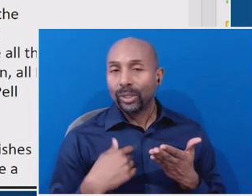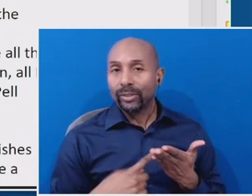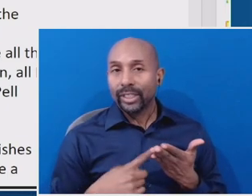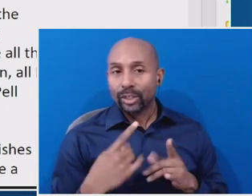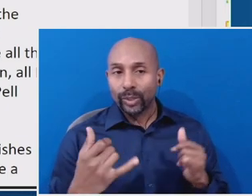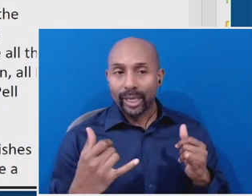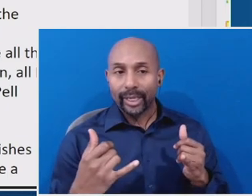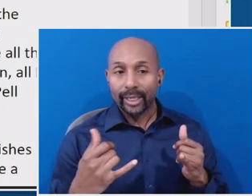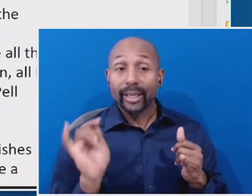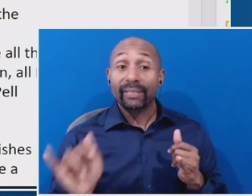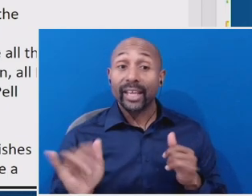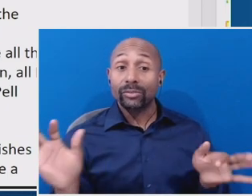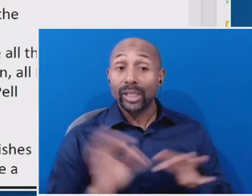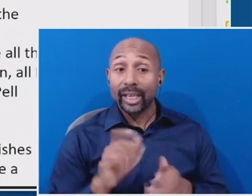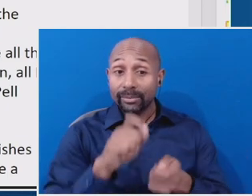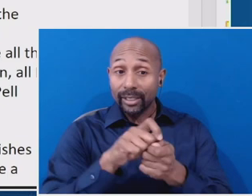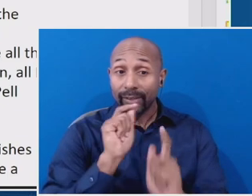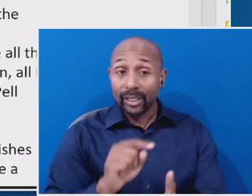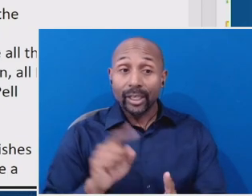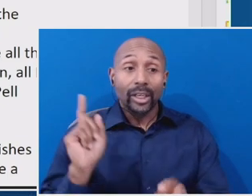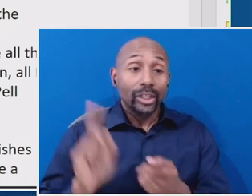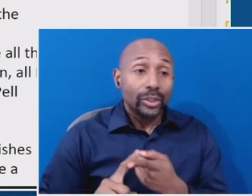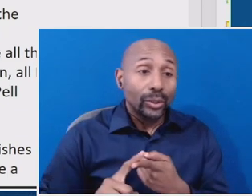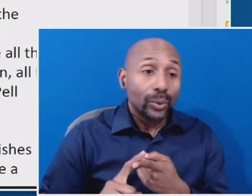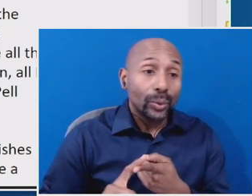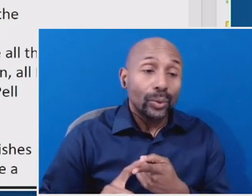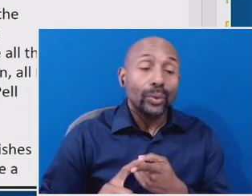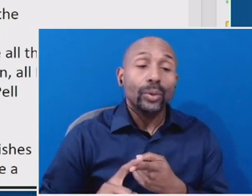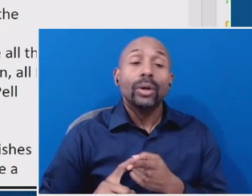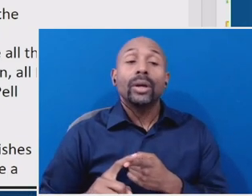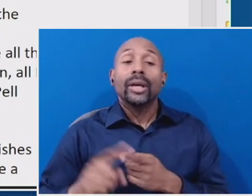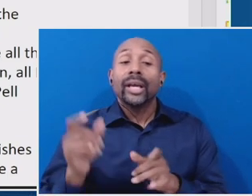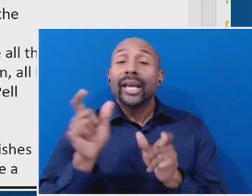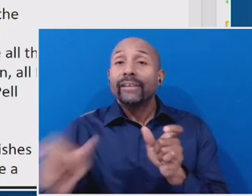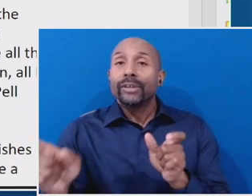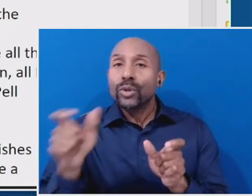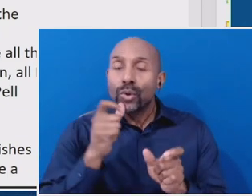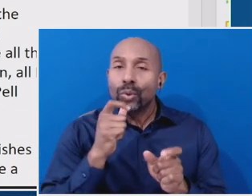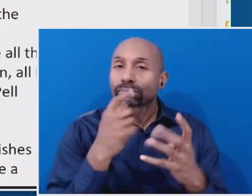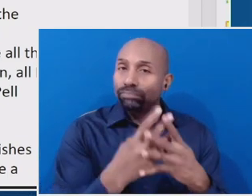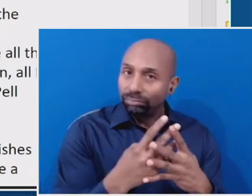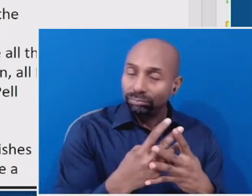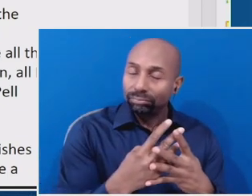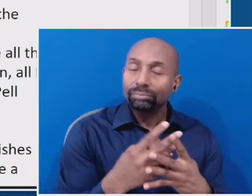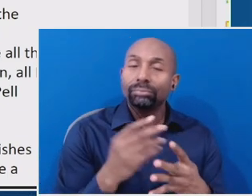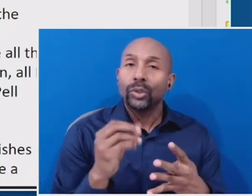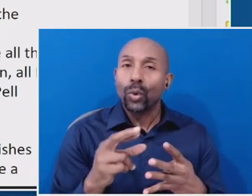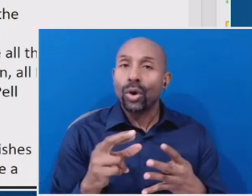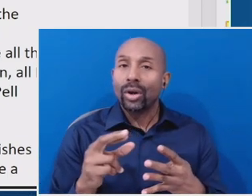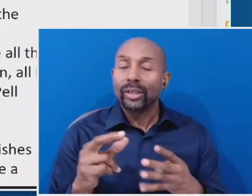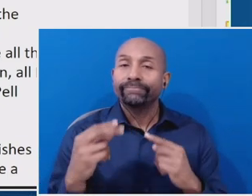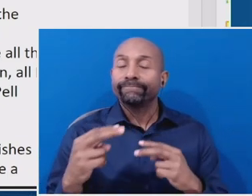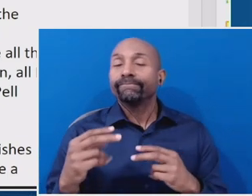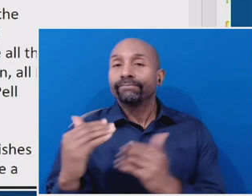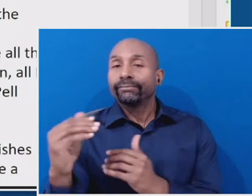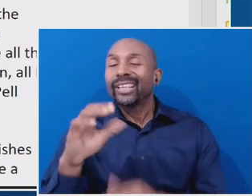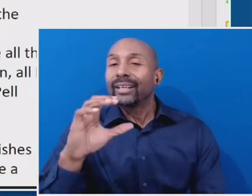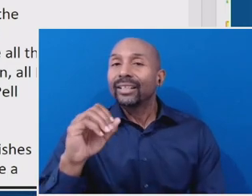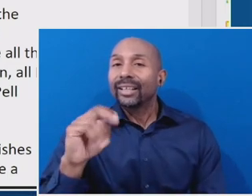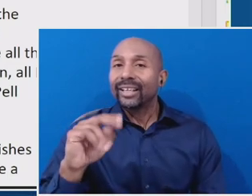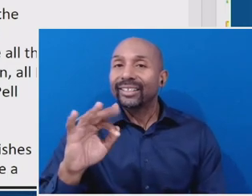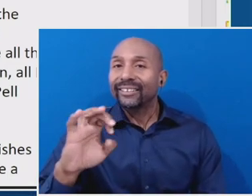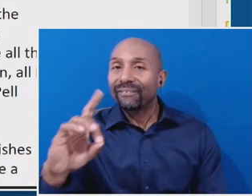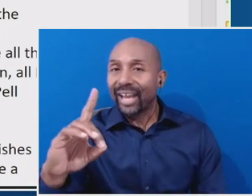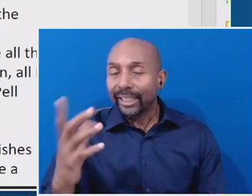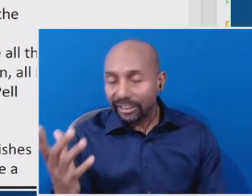specifically to, uh, confined or incarcerated individuals. Um, so as the department has implemented, uh,